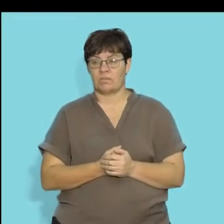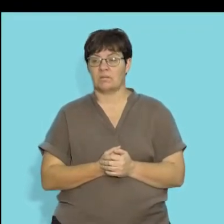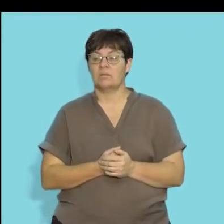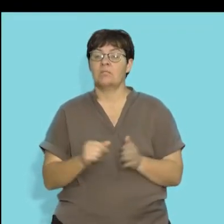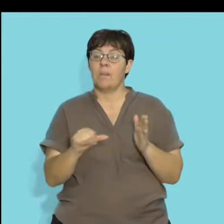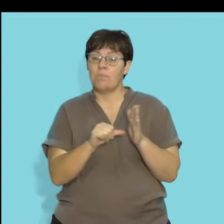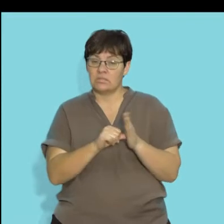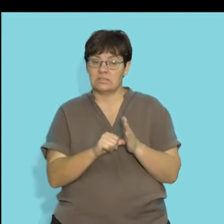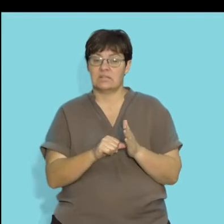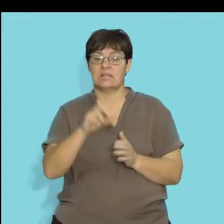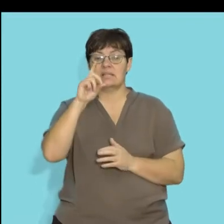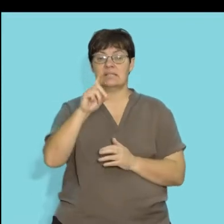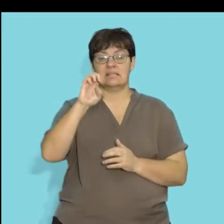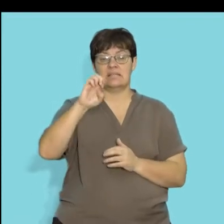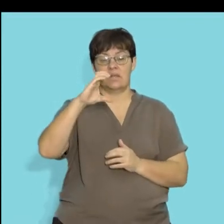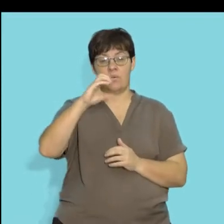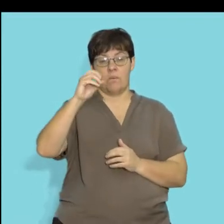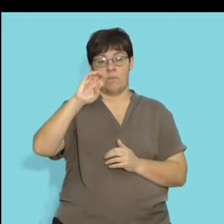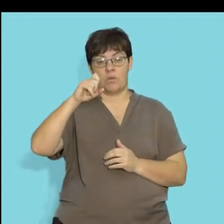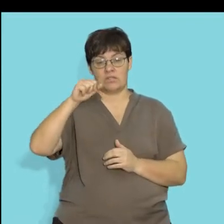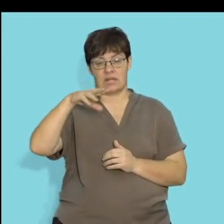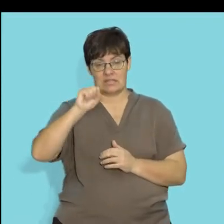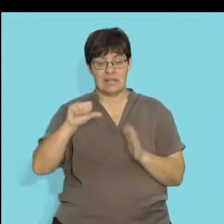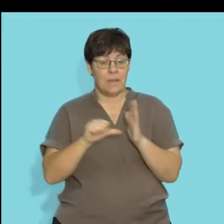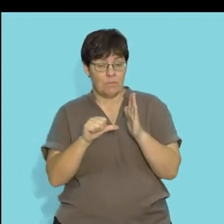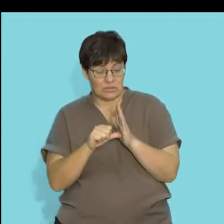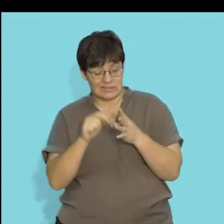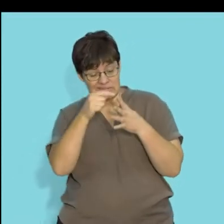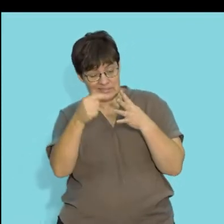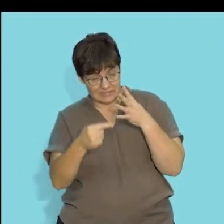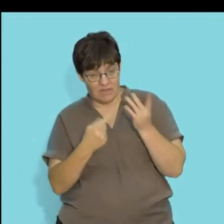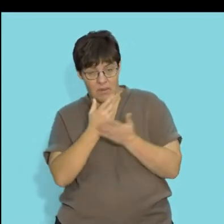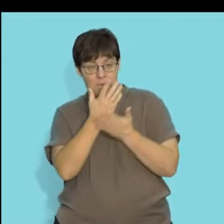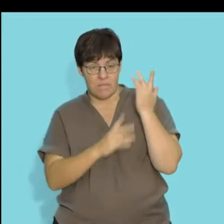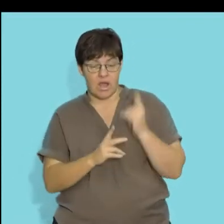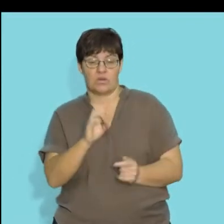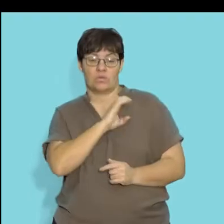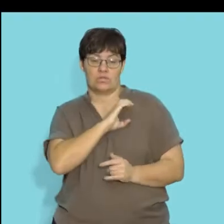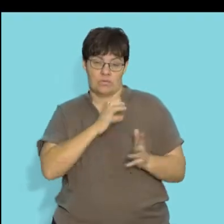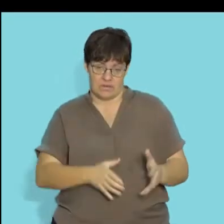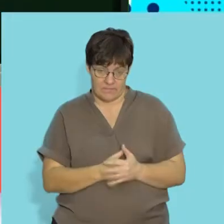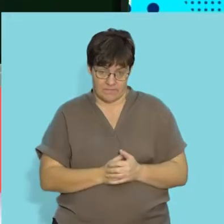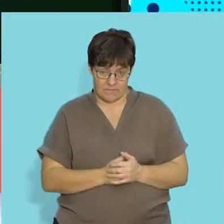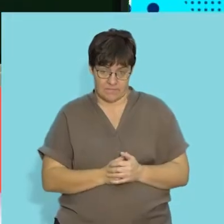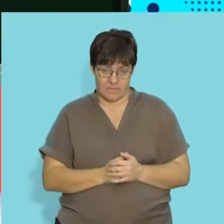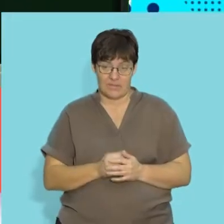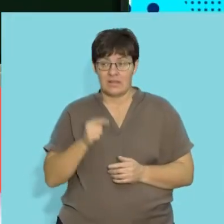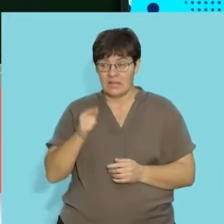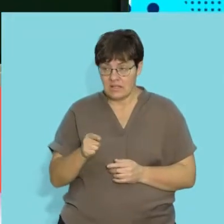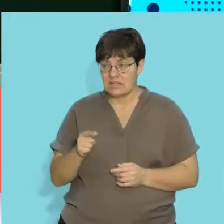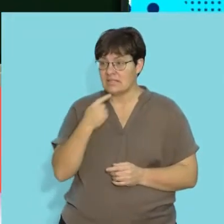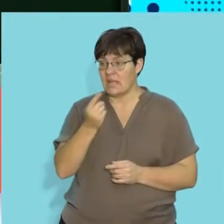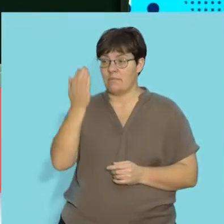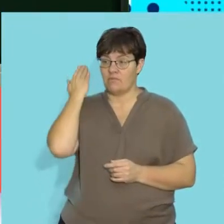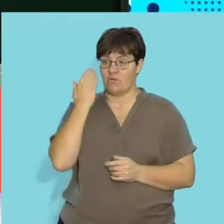It's important that we recognize the decomposers in any ecosystem as part of your consumers and so your decomposers essentially,